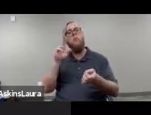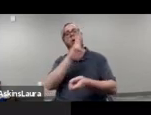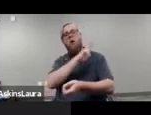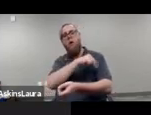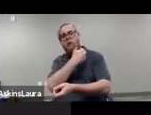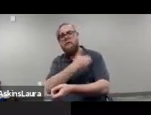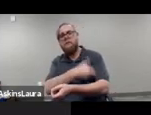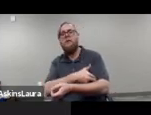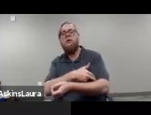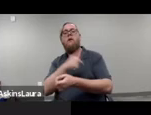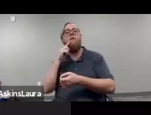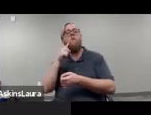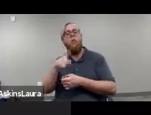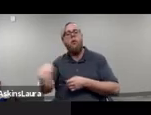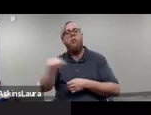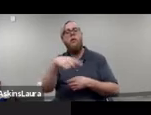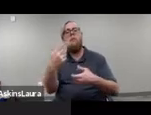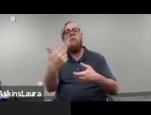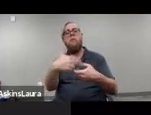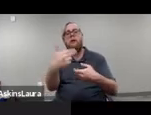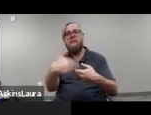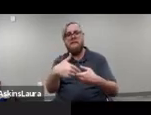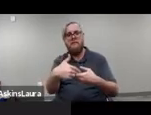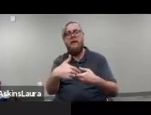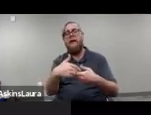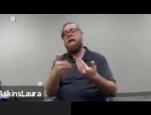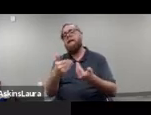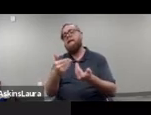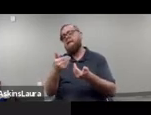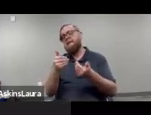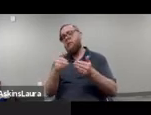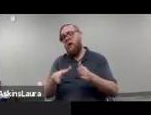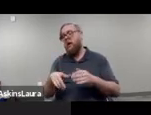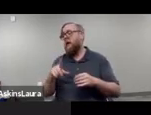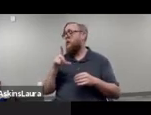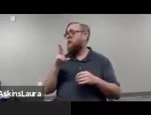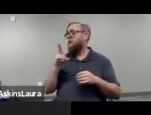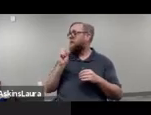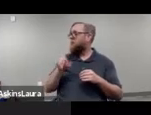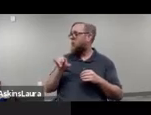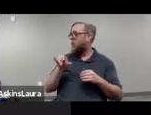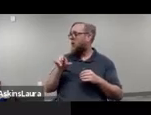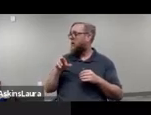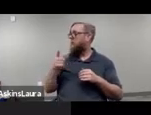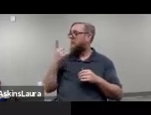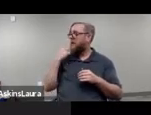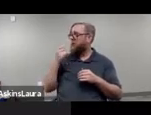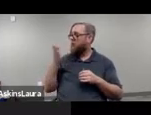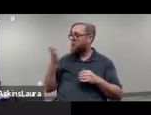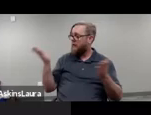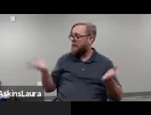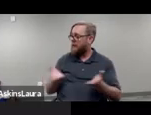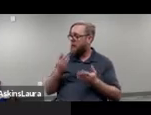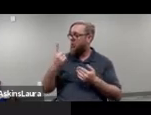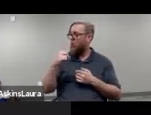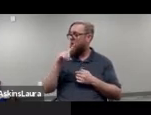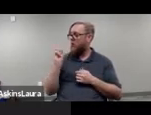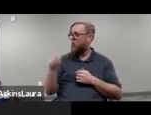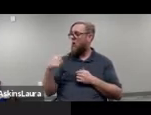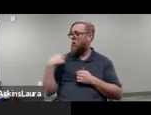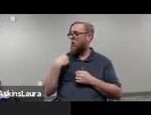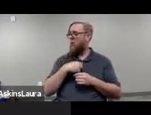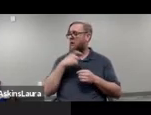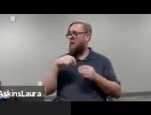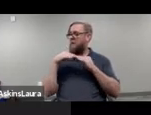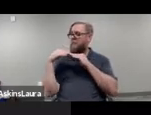there in any way so Leroy since um we have you one of the questions that we need